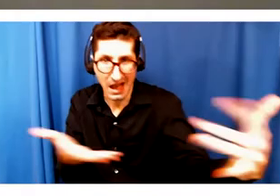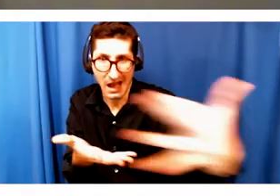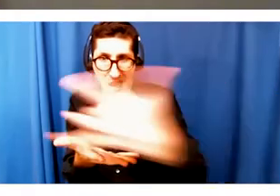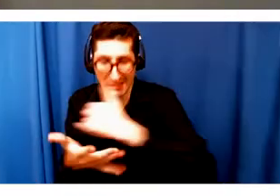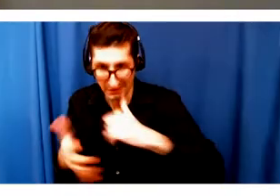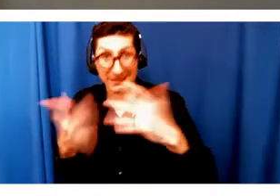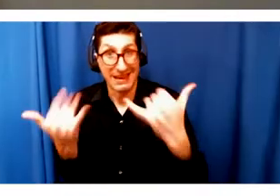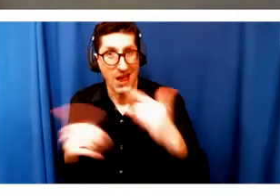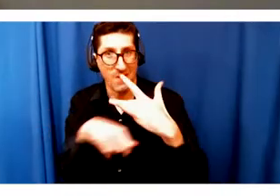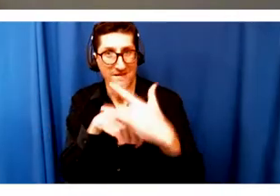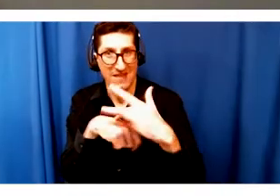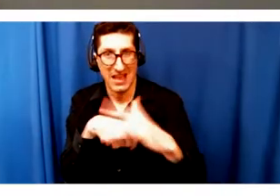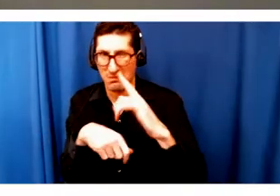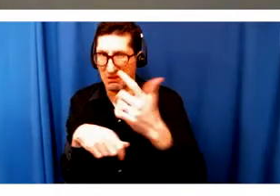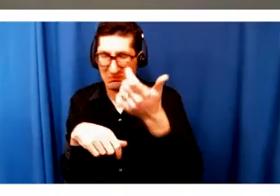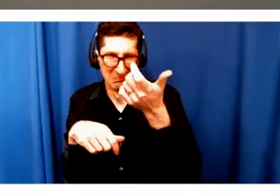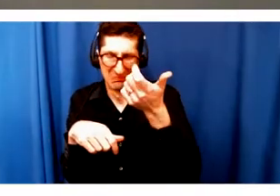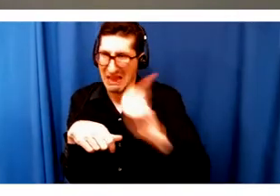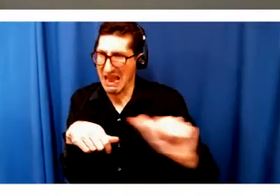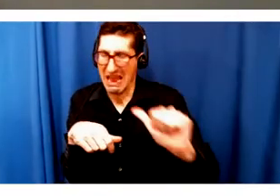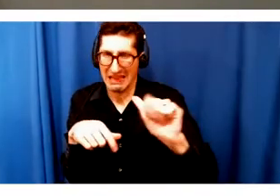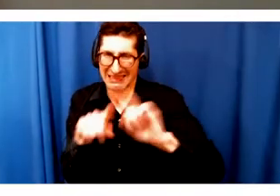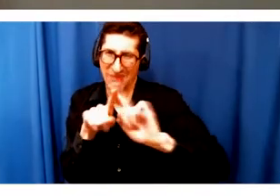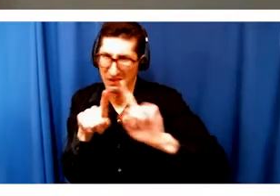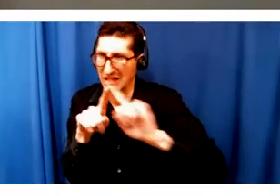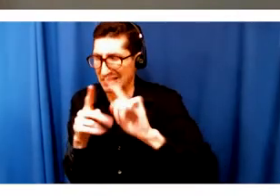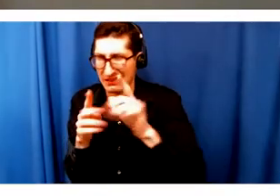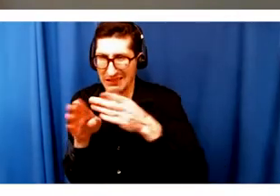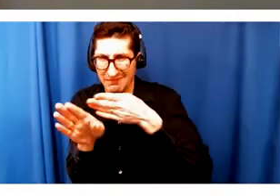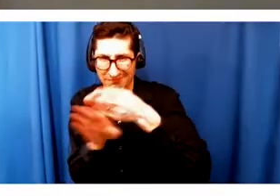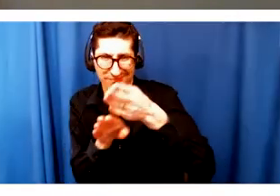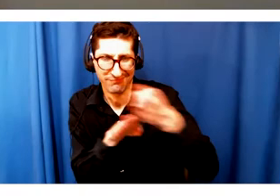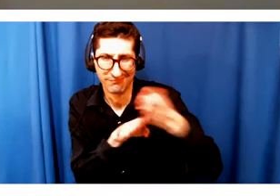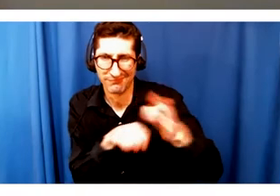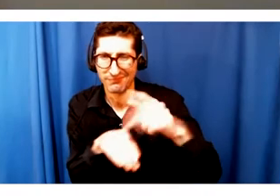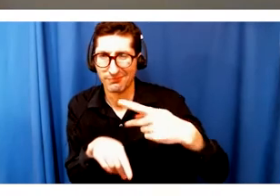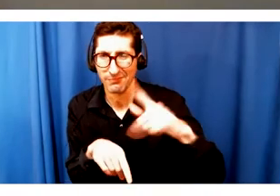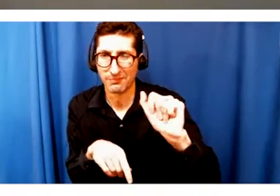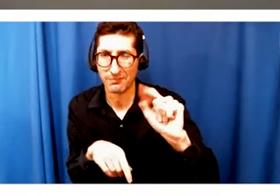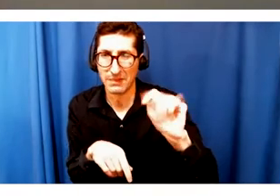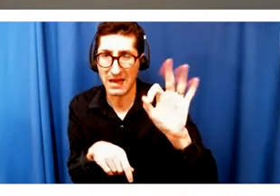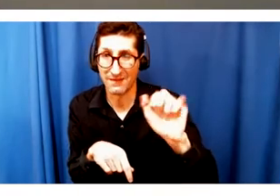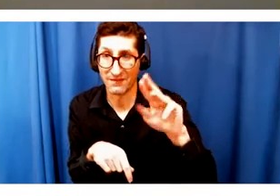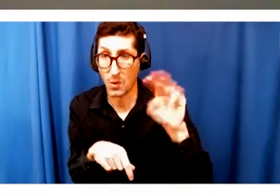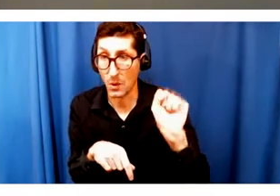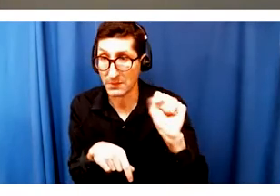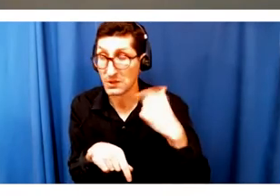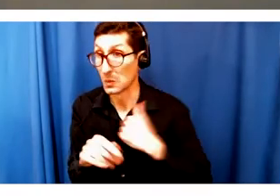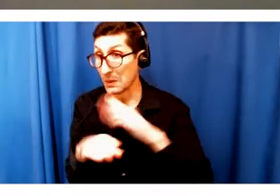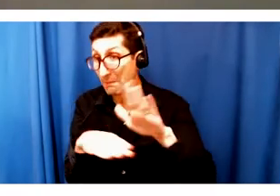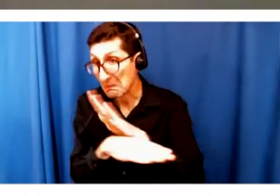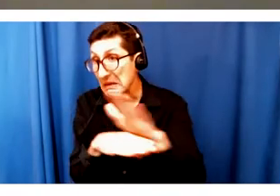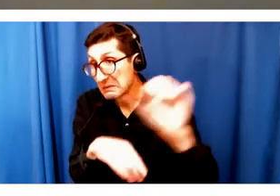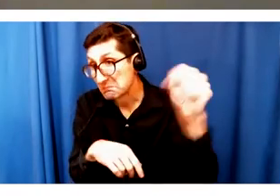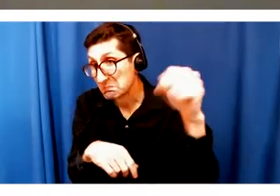that you listen to podcasts on. So, we're pretty busy. And while we are eager to get back into